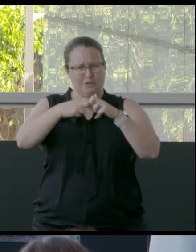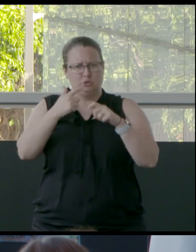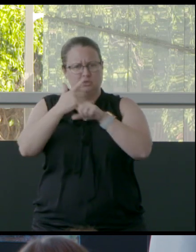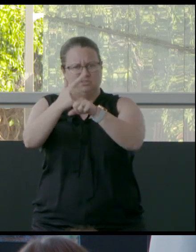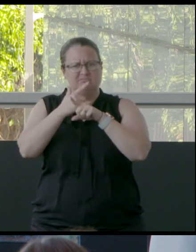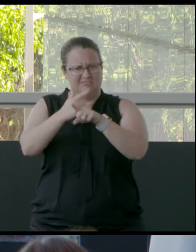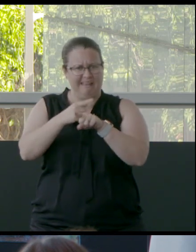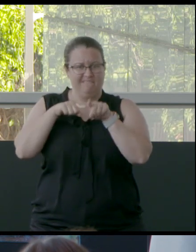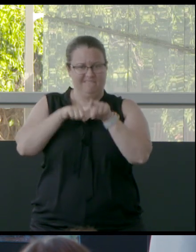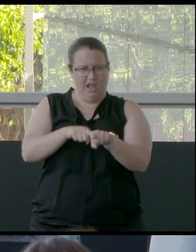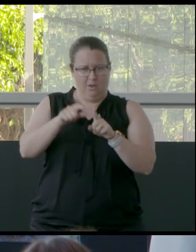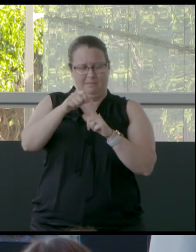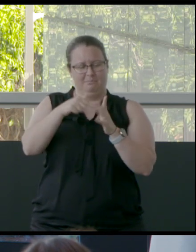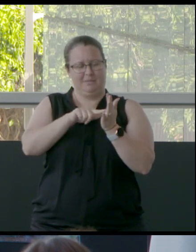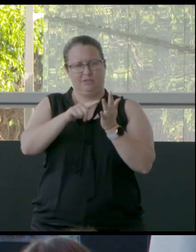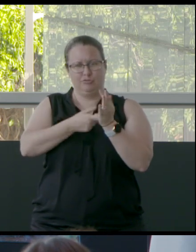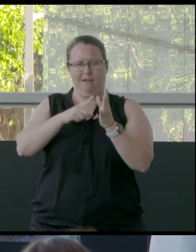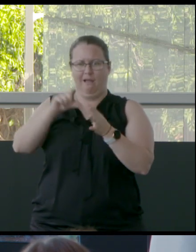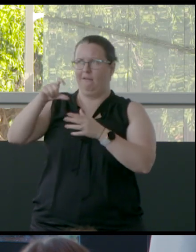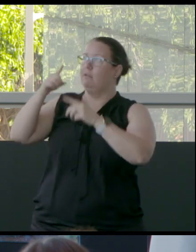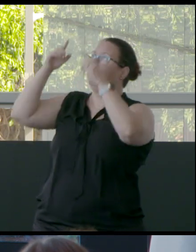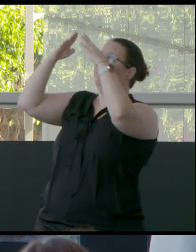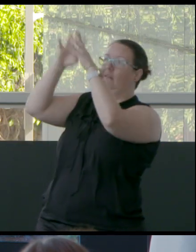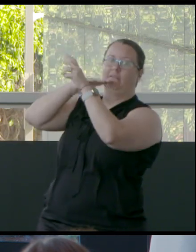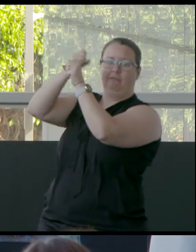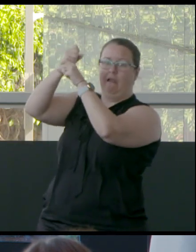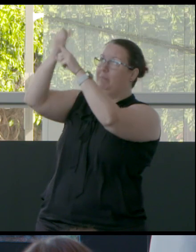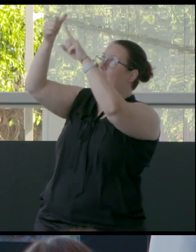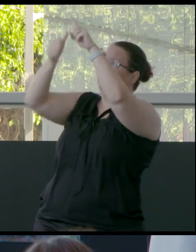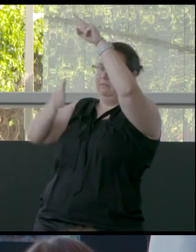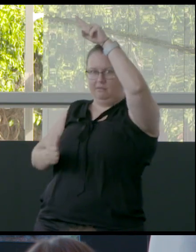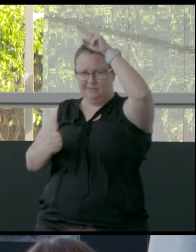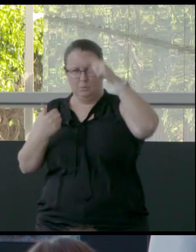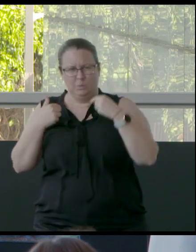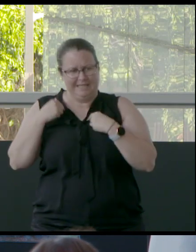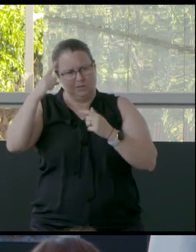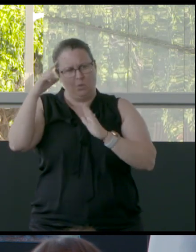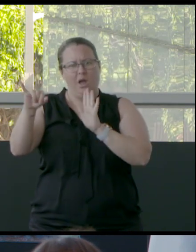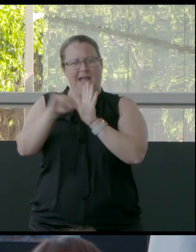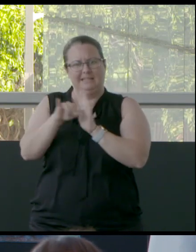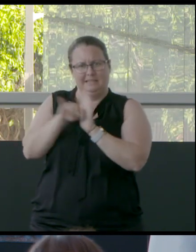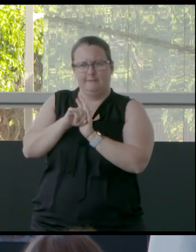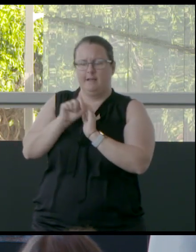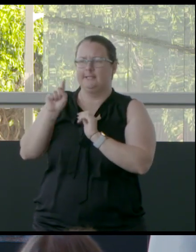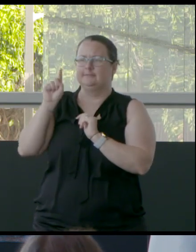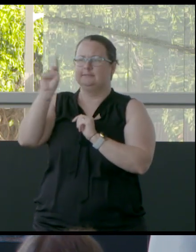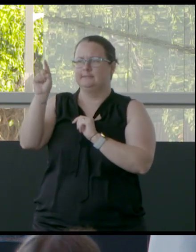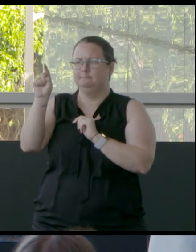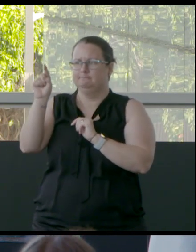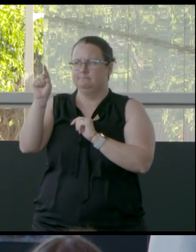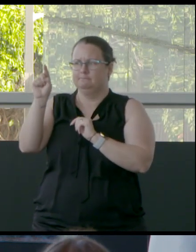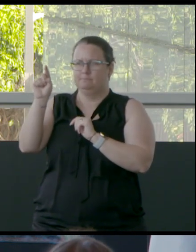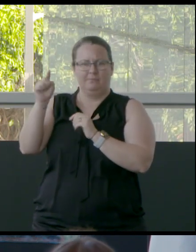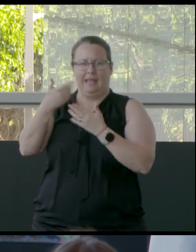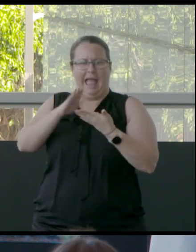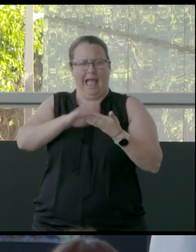patriarchal. And we have to identify that in order to create